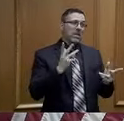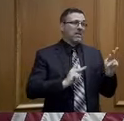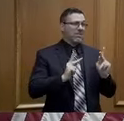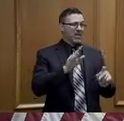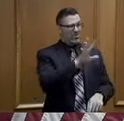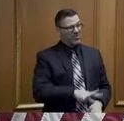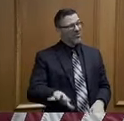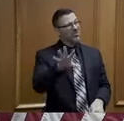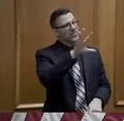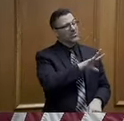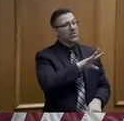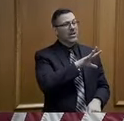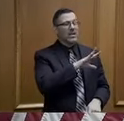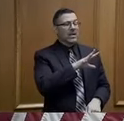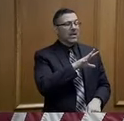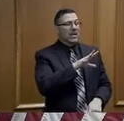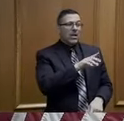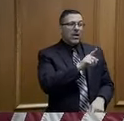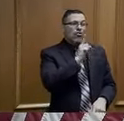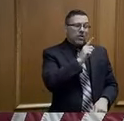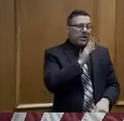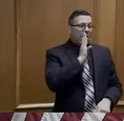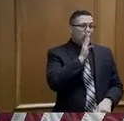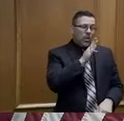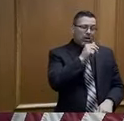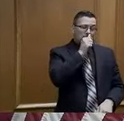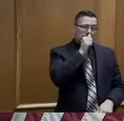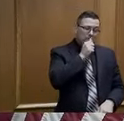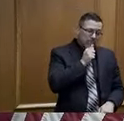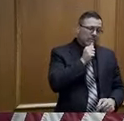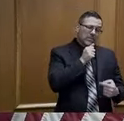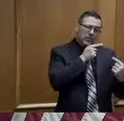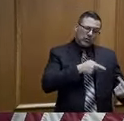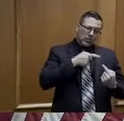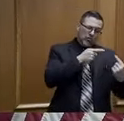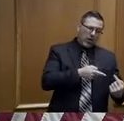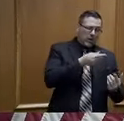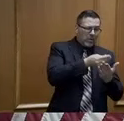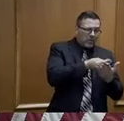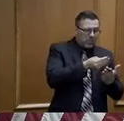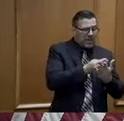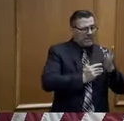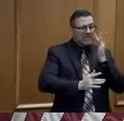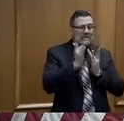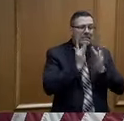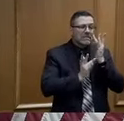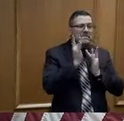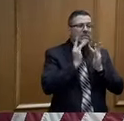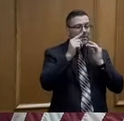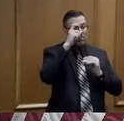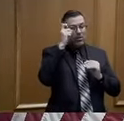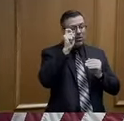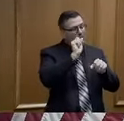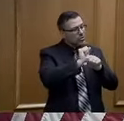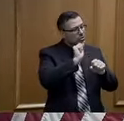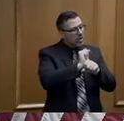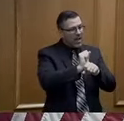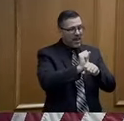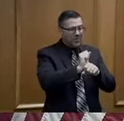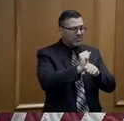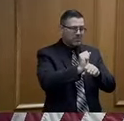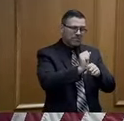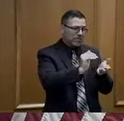stand to have real hard economic times as a result of this. And the decisions that we make as